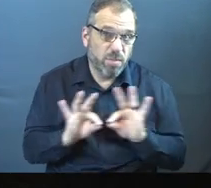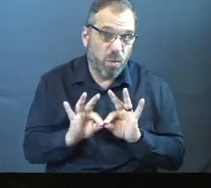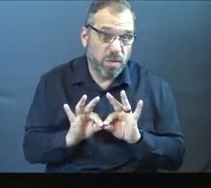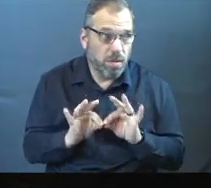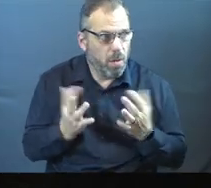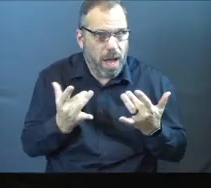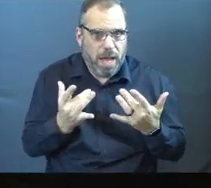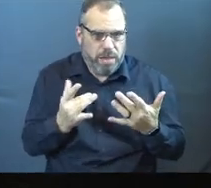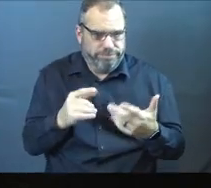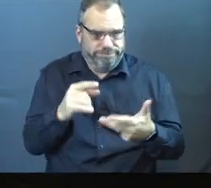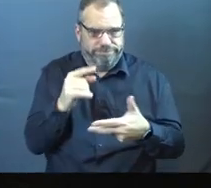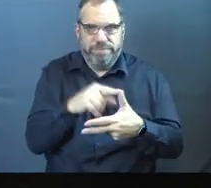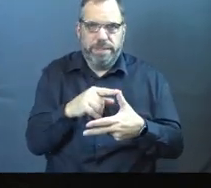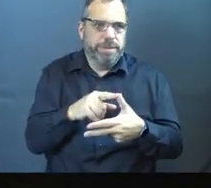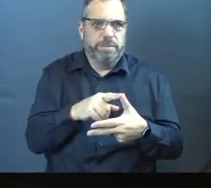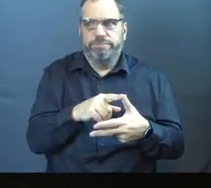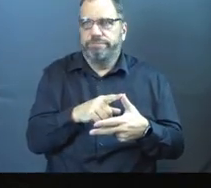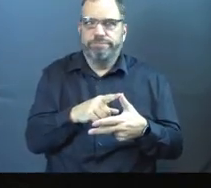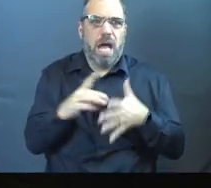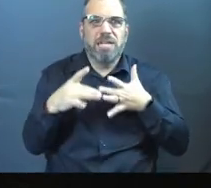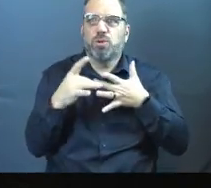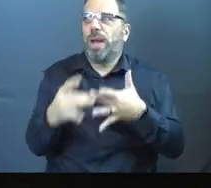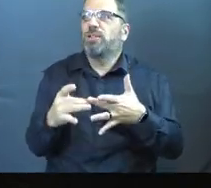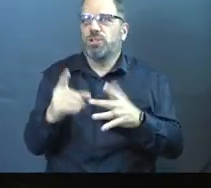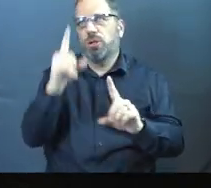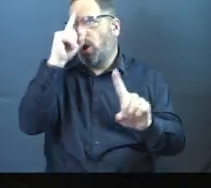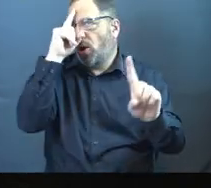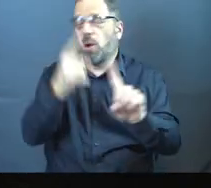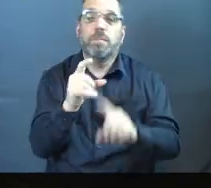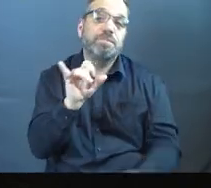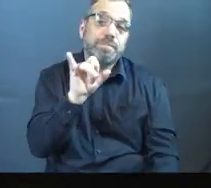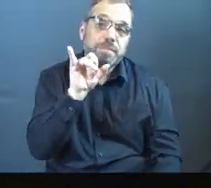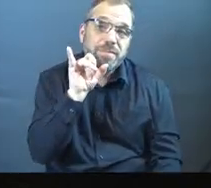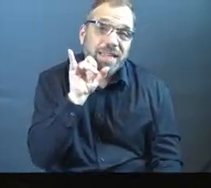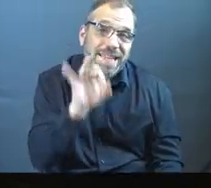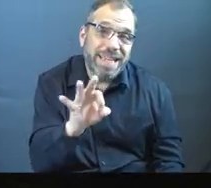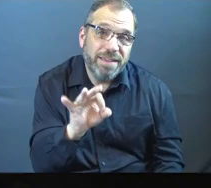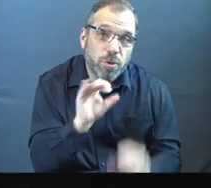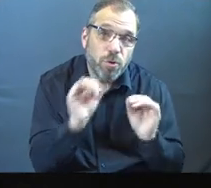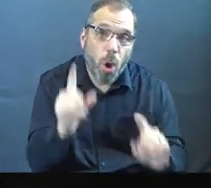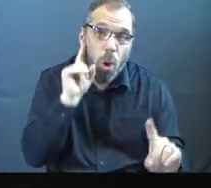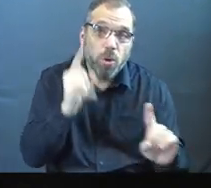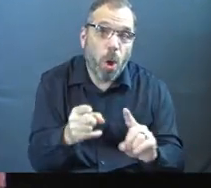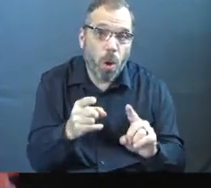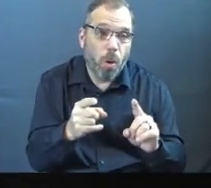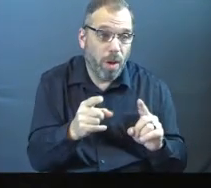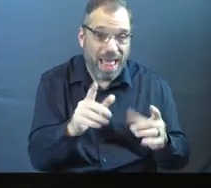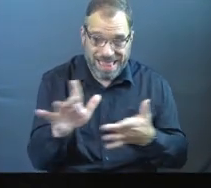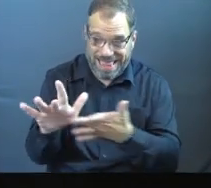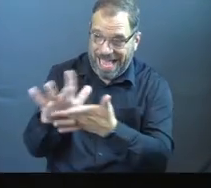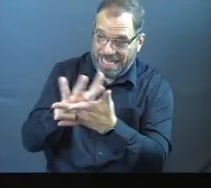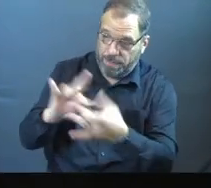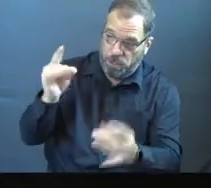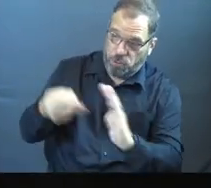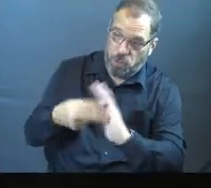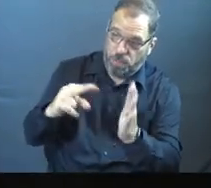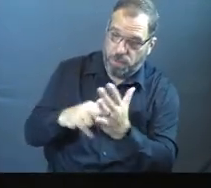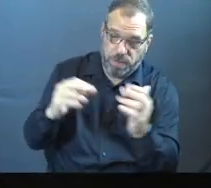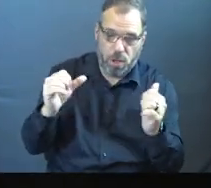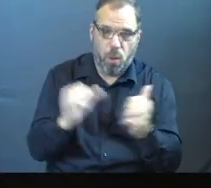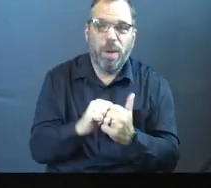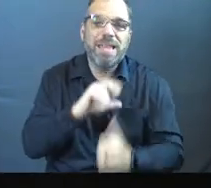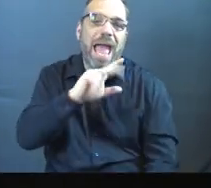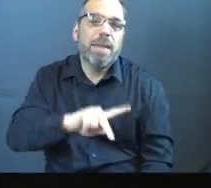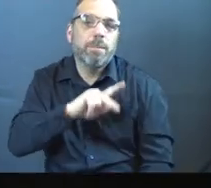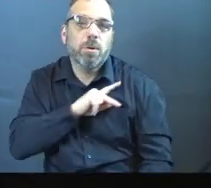Okay. Why is it important that we have almost a goal, direction that we're going? Because if we don't, we'll replace the spiritual purpose with a